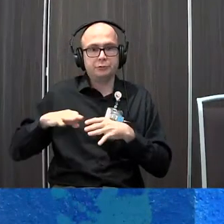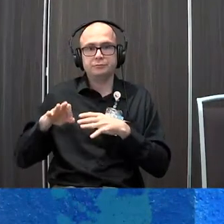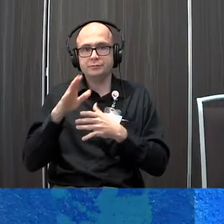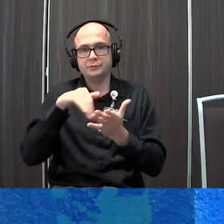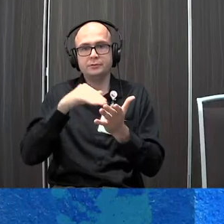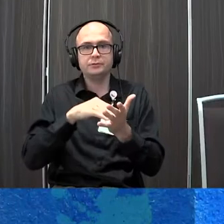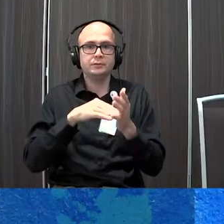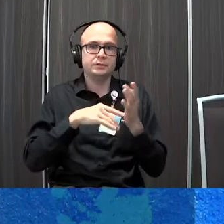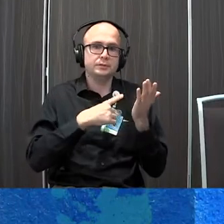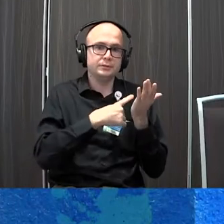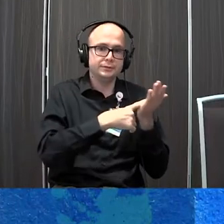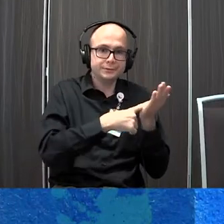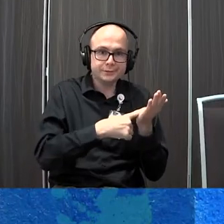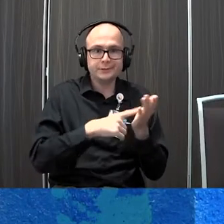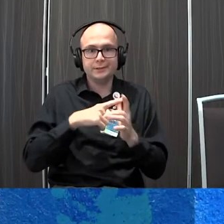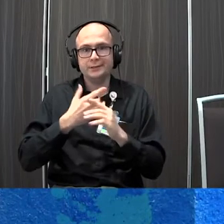and trials